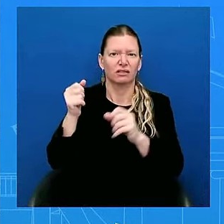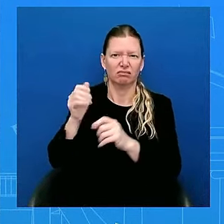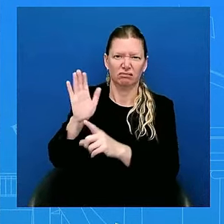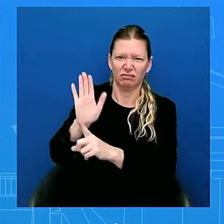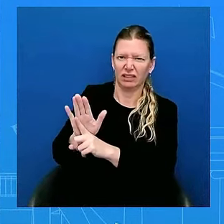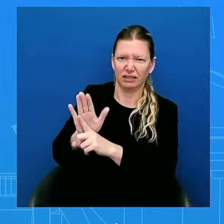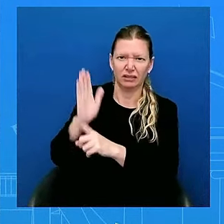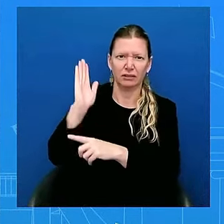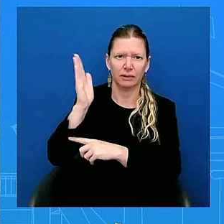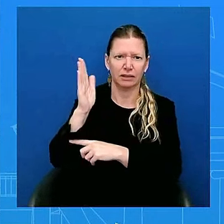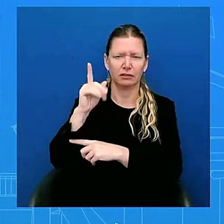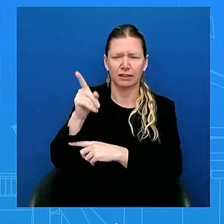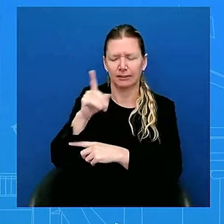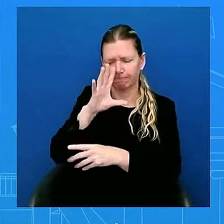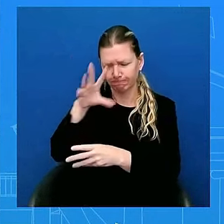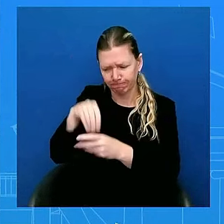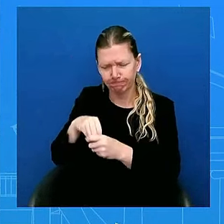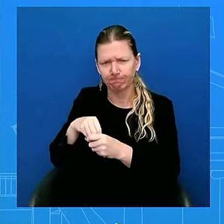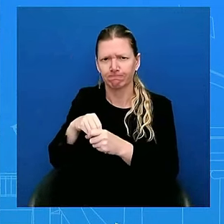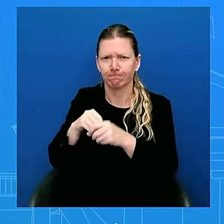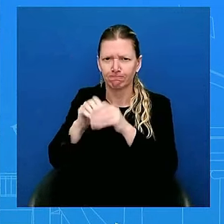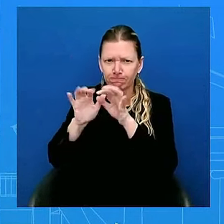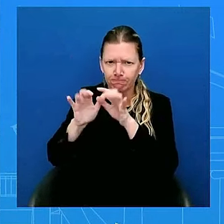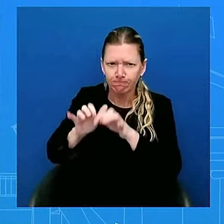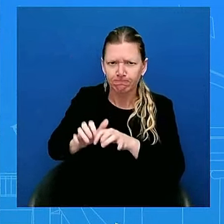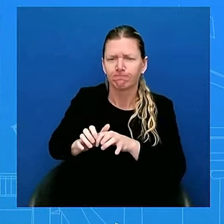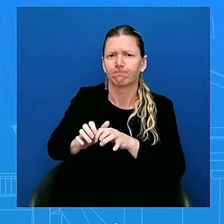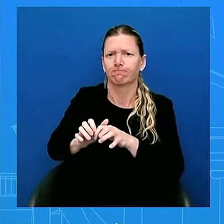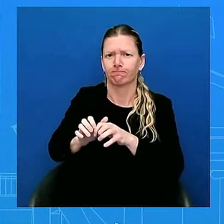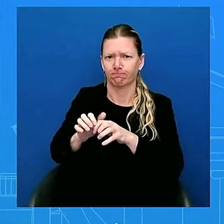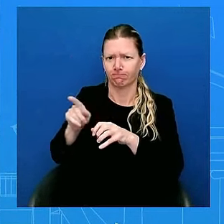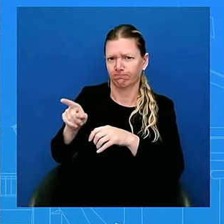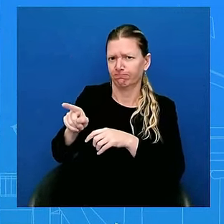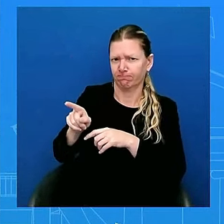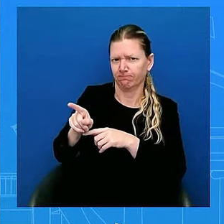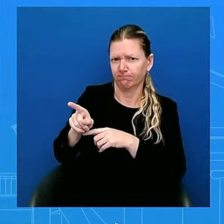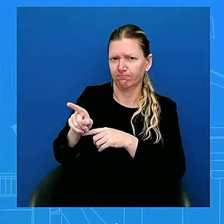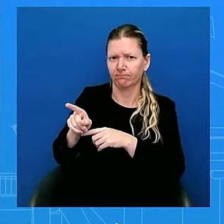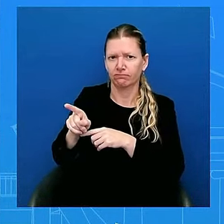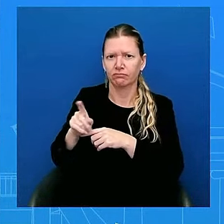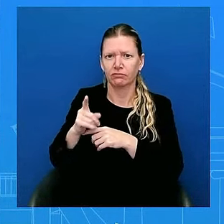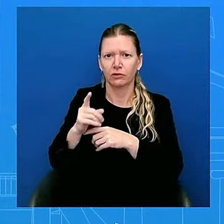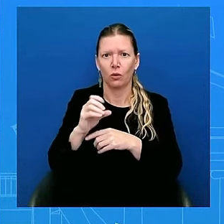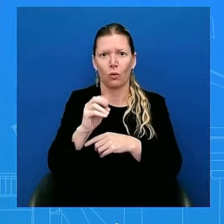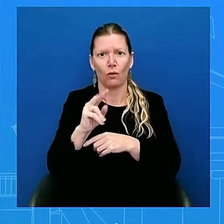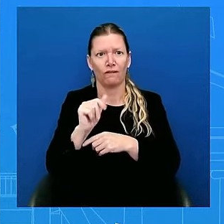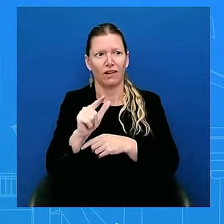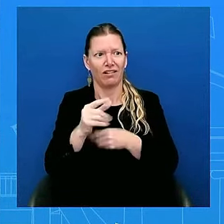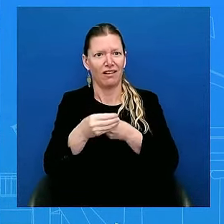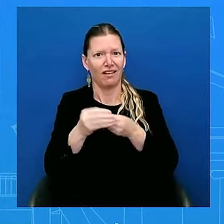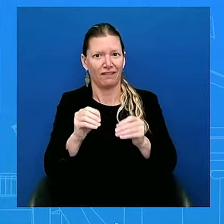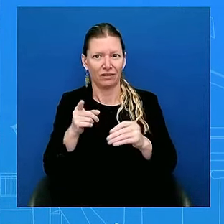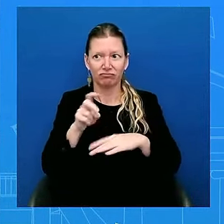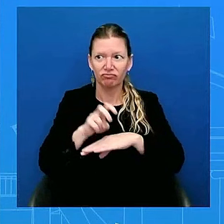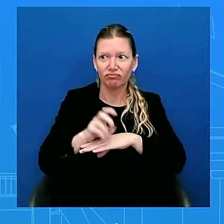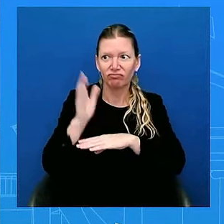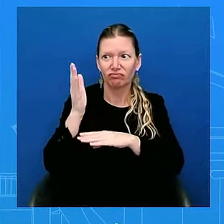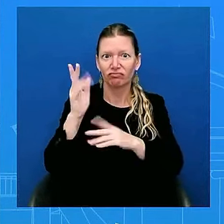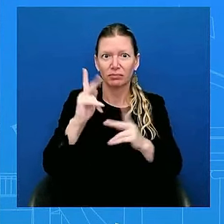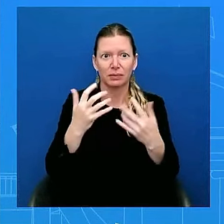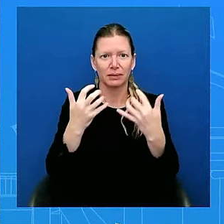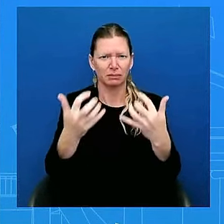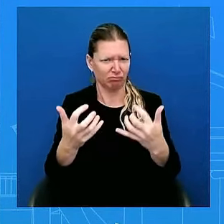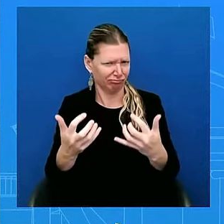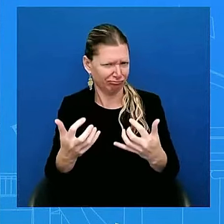You don't use the Oval Office often. You use it for incredibly important